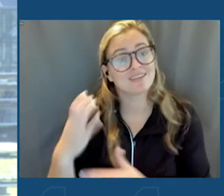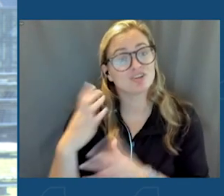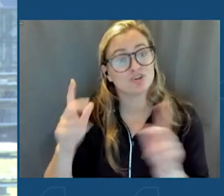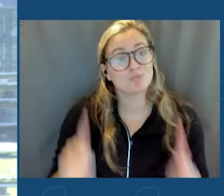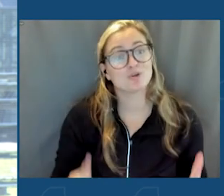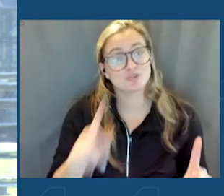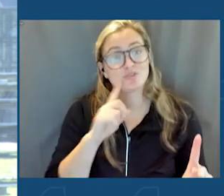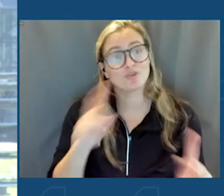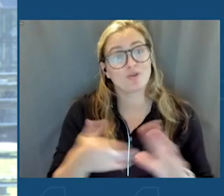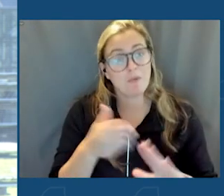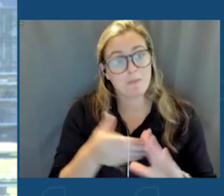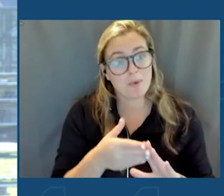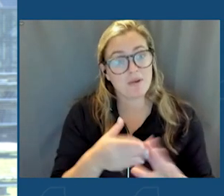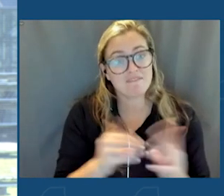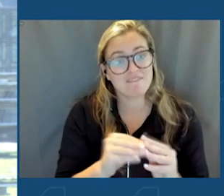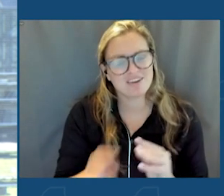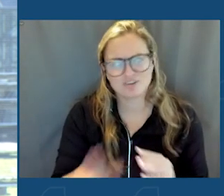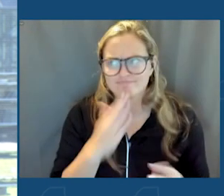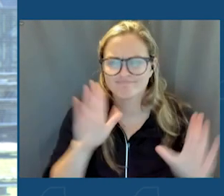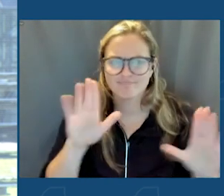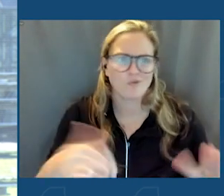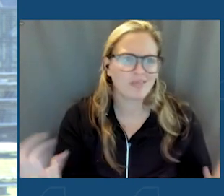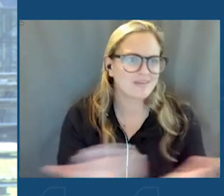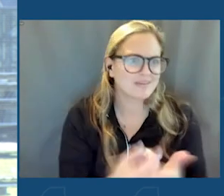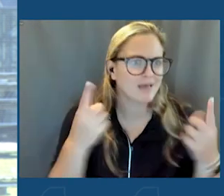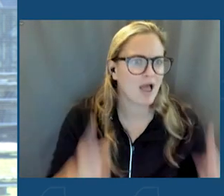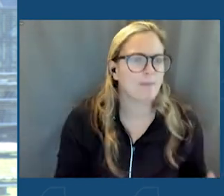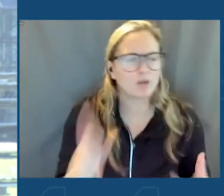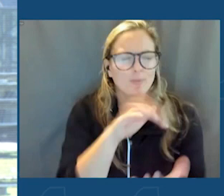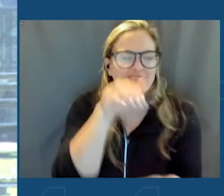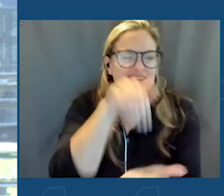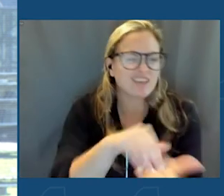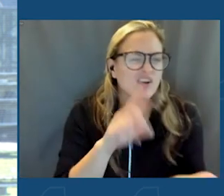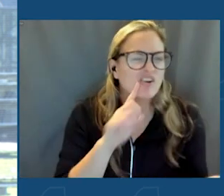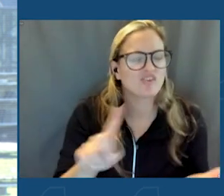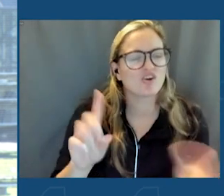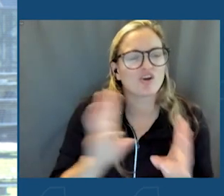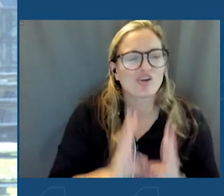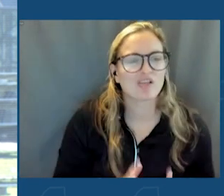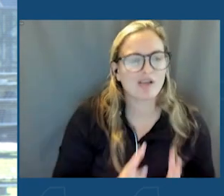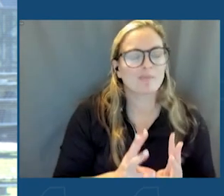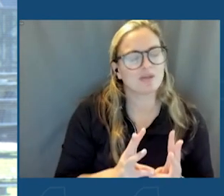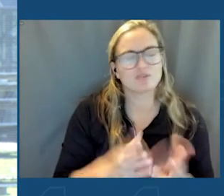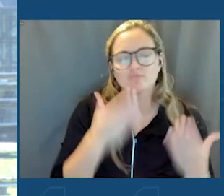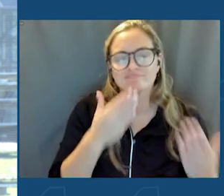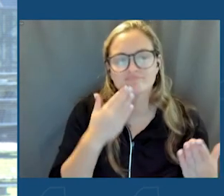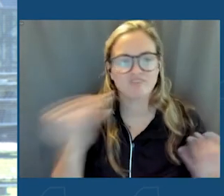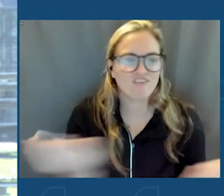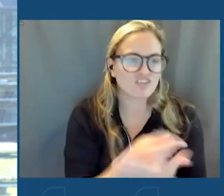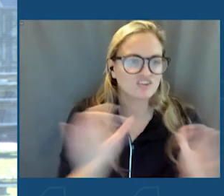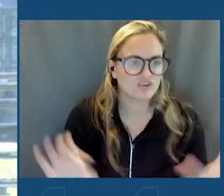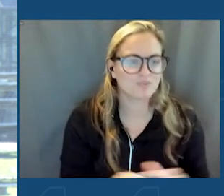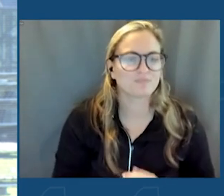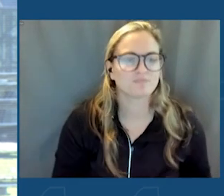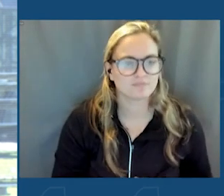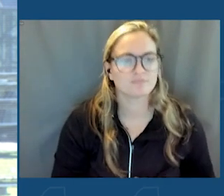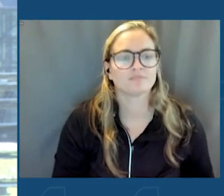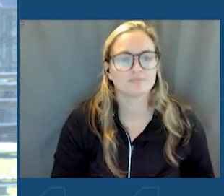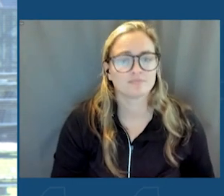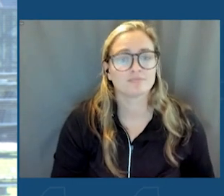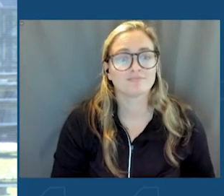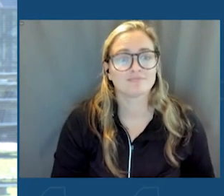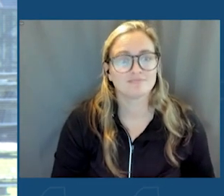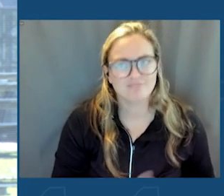Yes, good things are happening. And you've always been sort of the epicenter of Climate Week. And we're grateful for what you do here as well. And to have a governor,